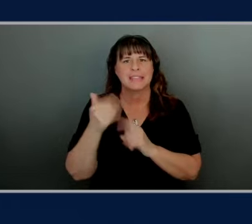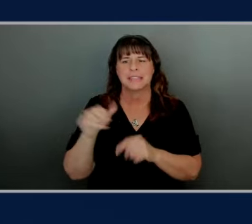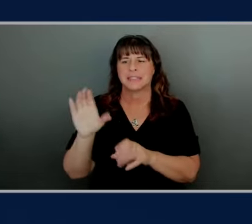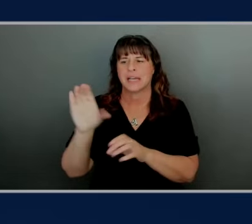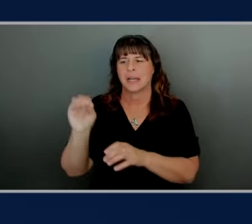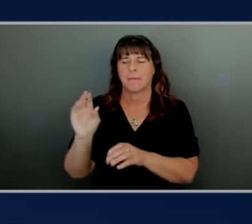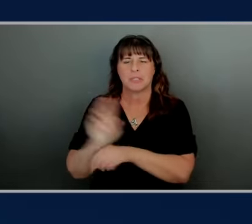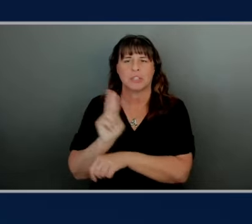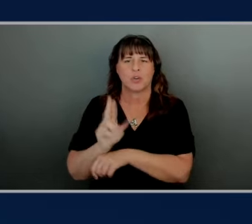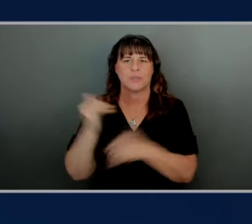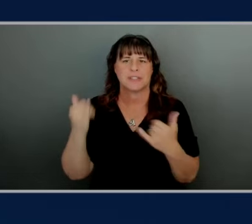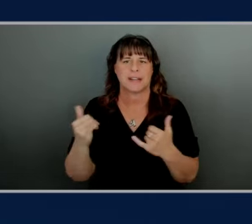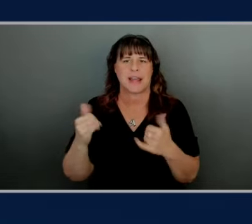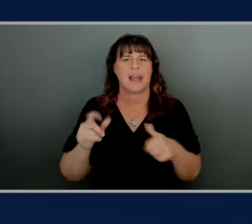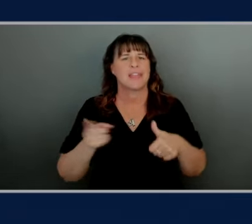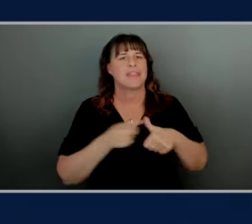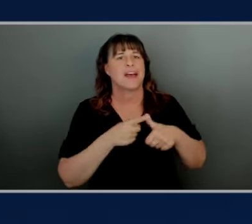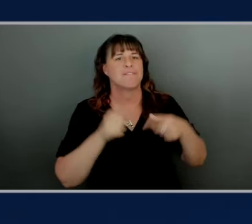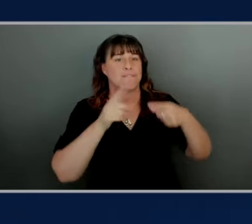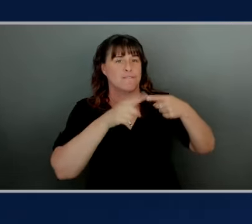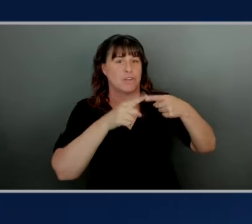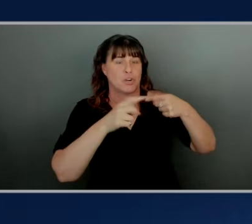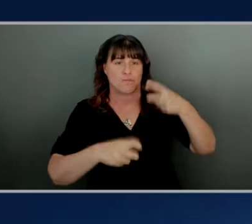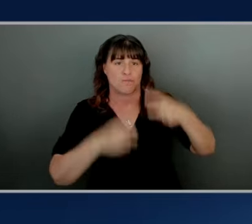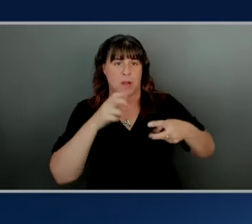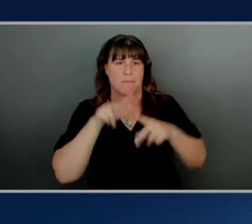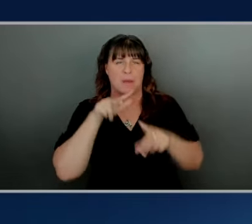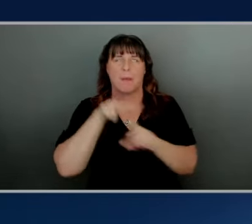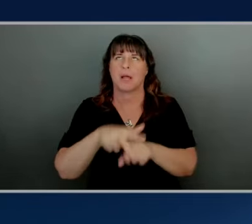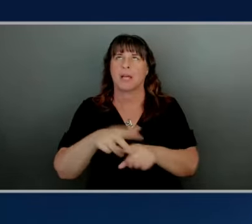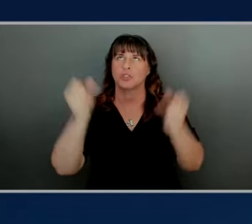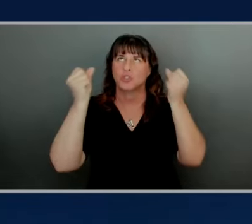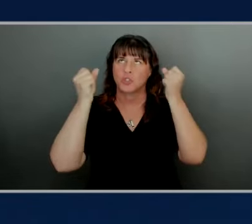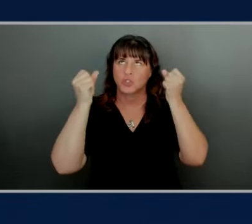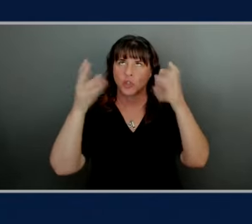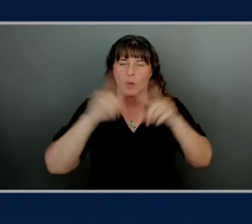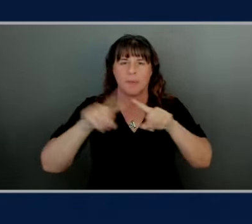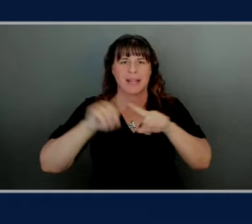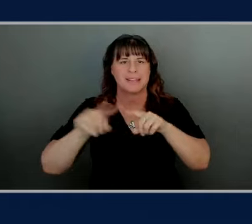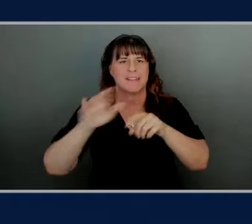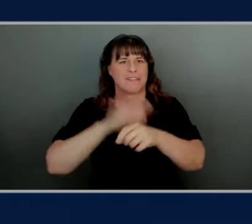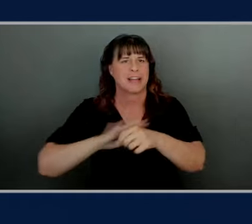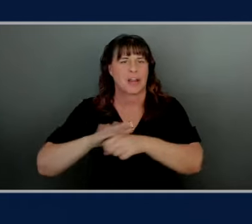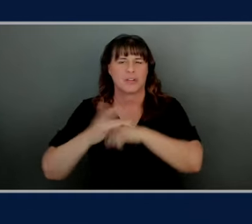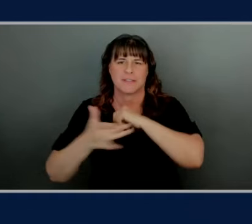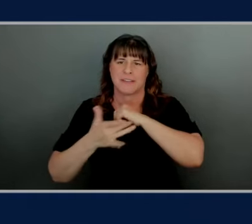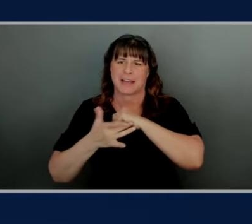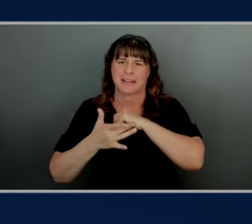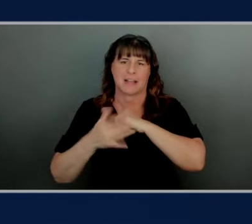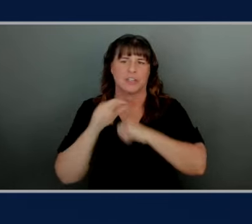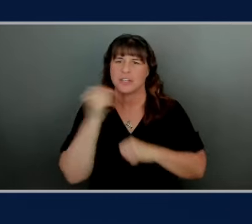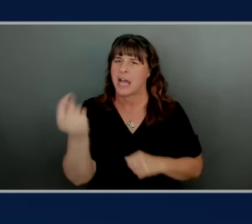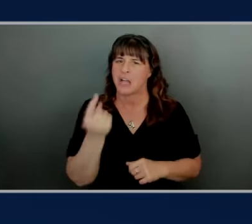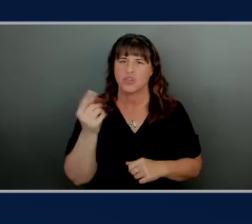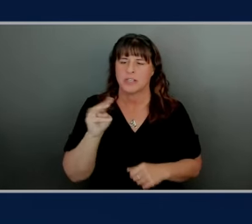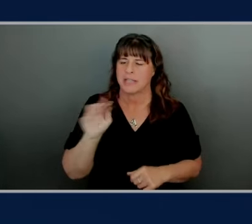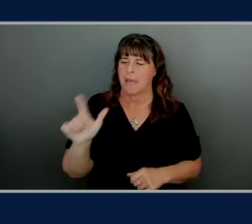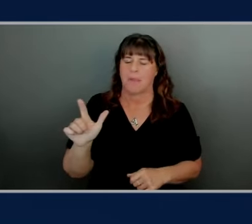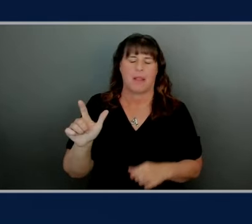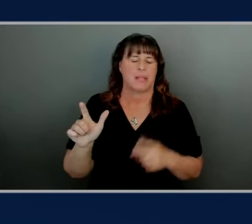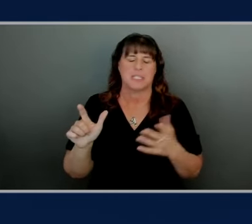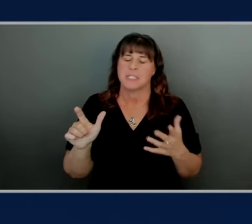that first problem applies to so many areas of technology not just you know ML it's